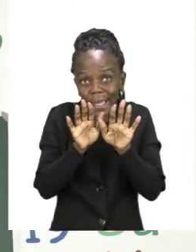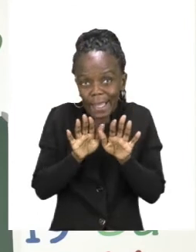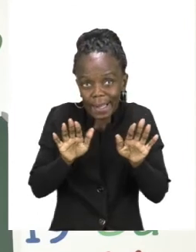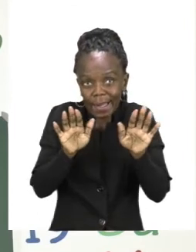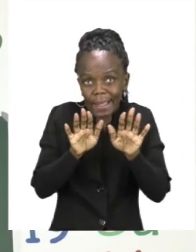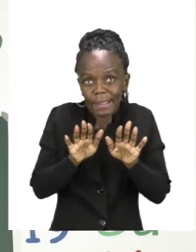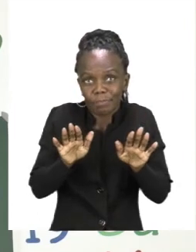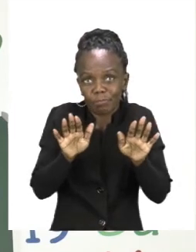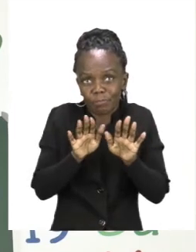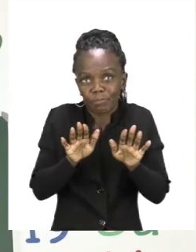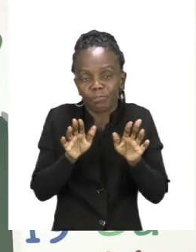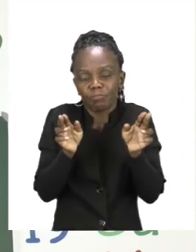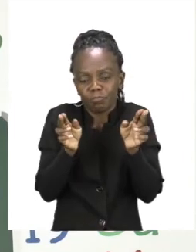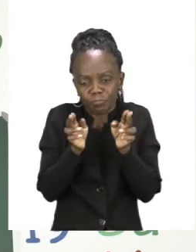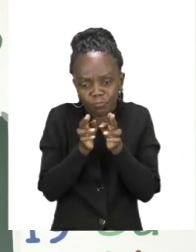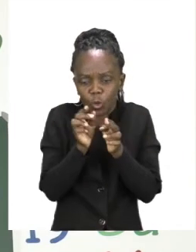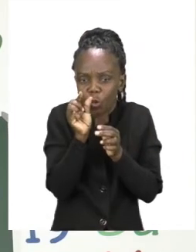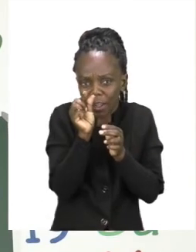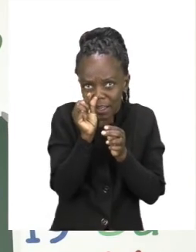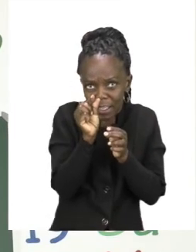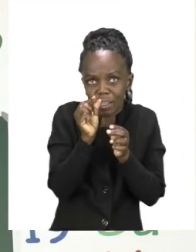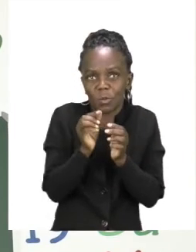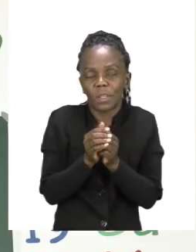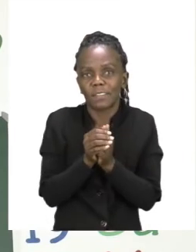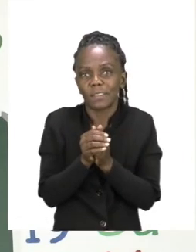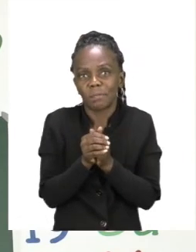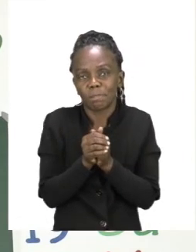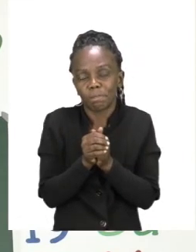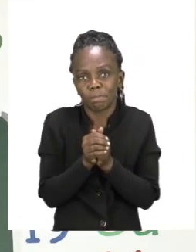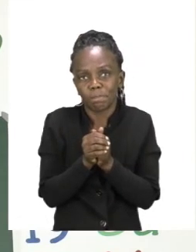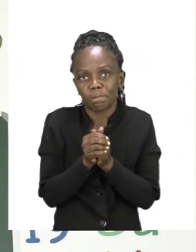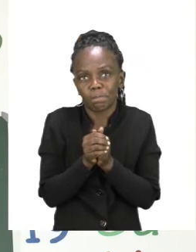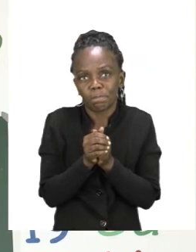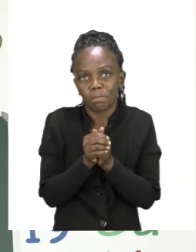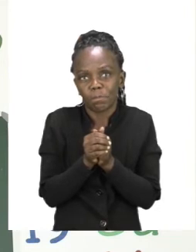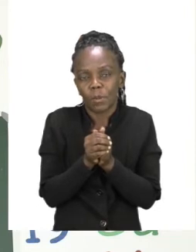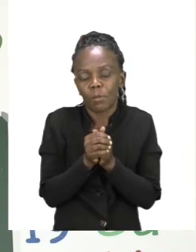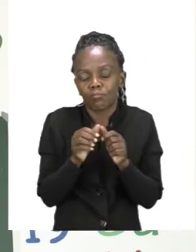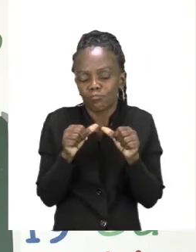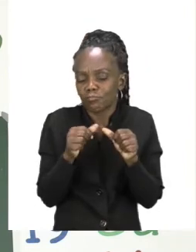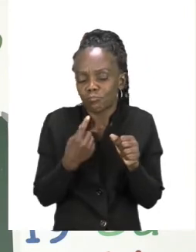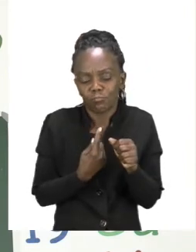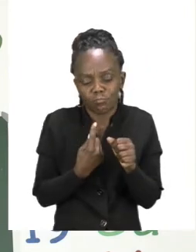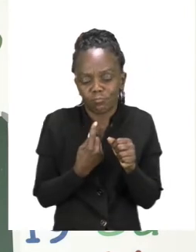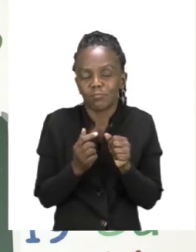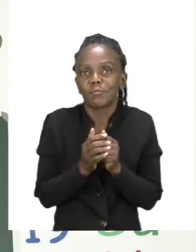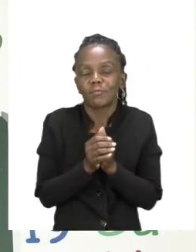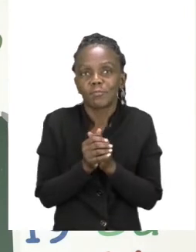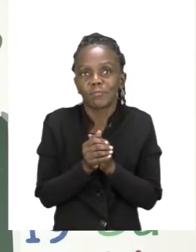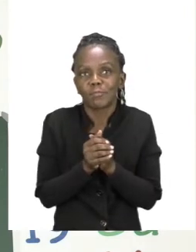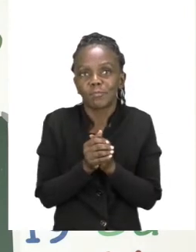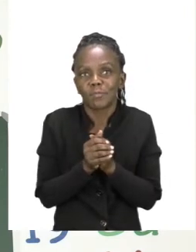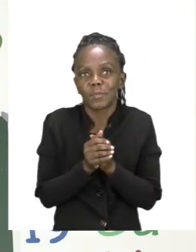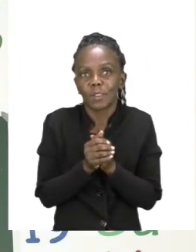the short ones. I'm going to leave that one for you. Now we are going to